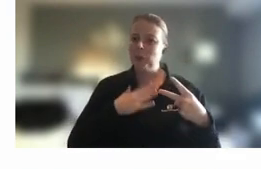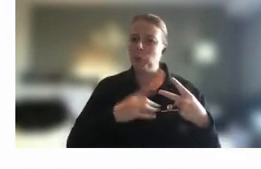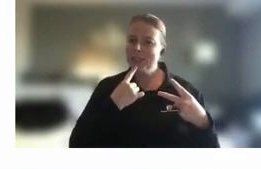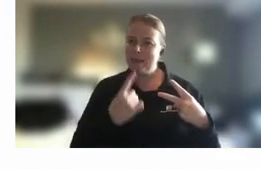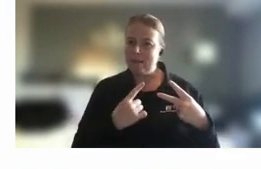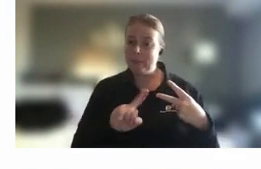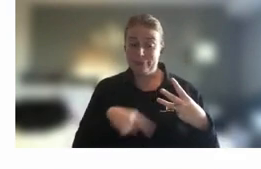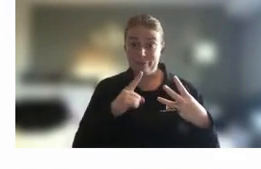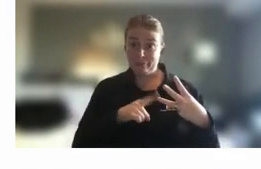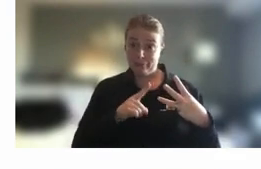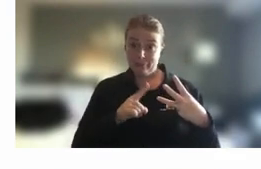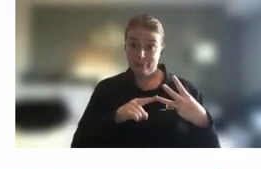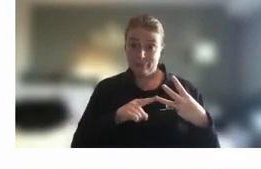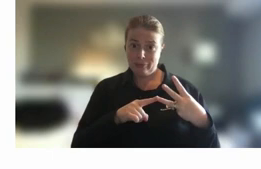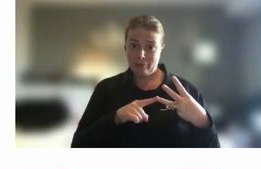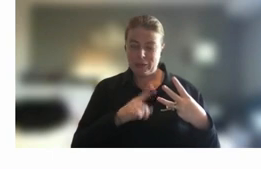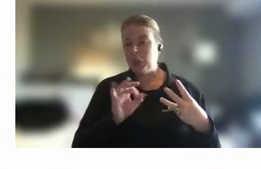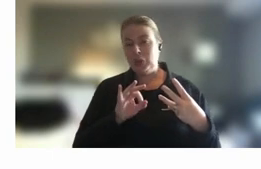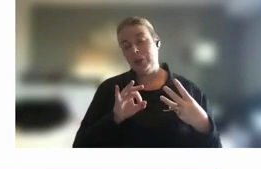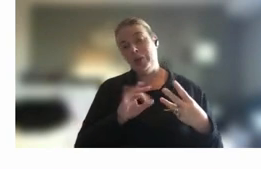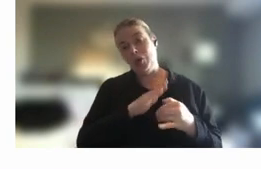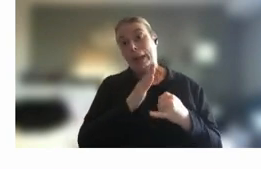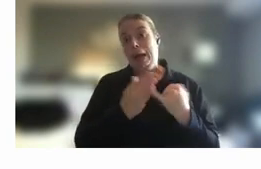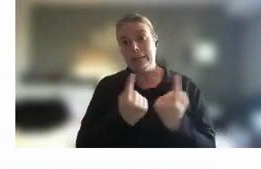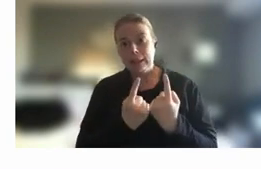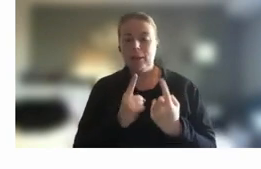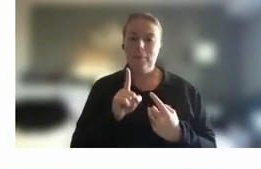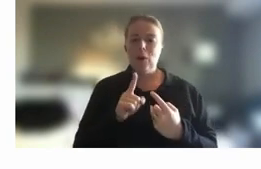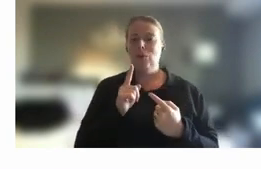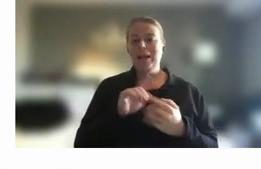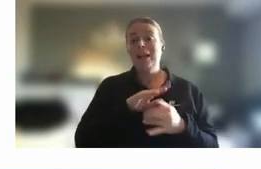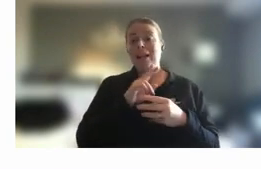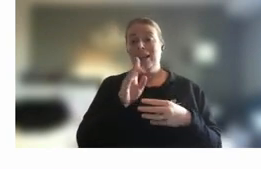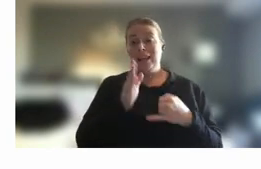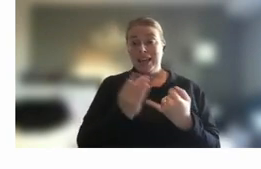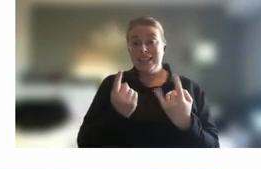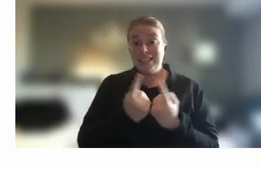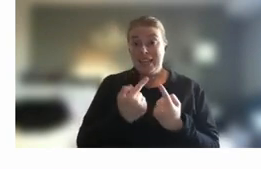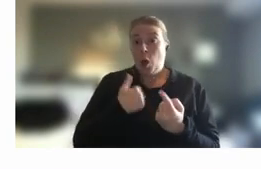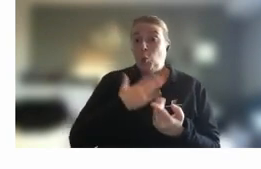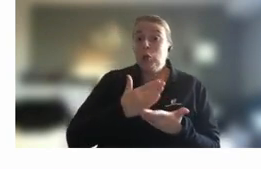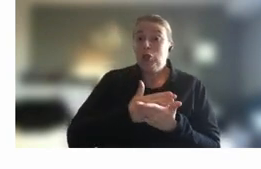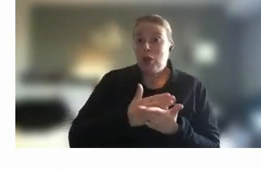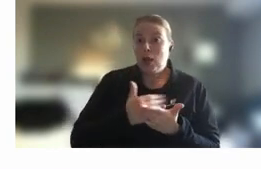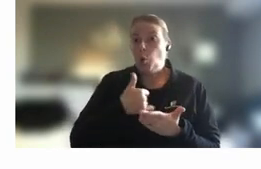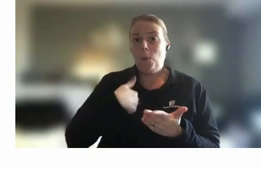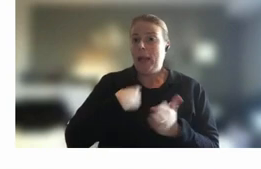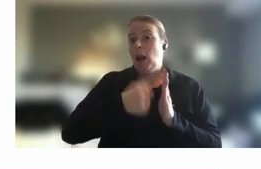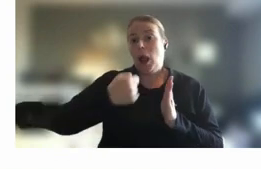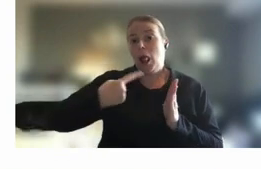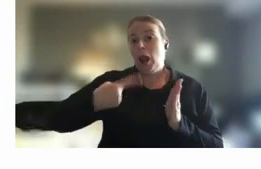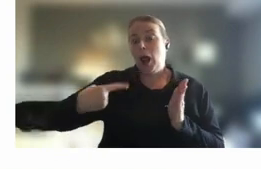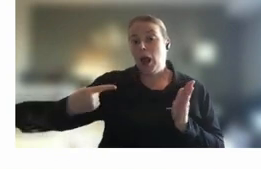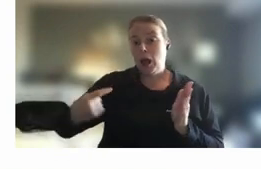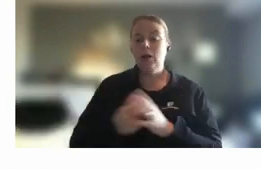that I found um well not the last thing I found useful but the last thing I thought I'd share with you otherwise you'll hear from me all day long um it's really about